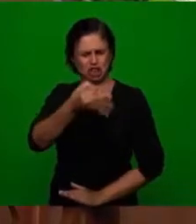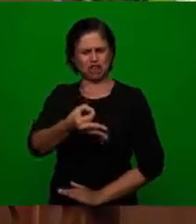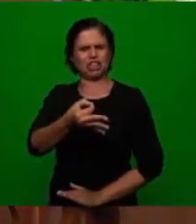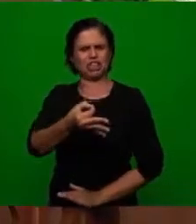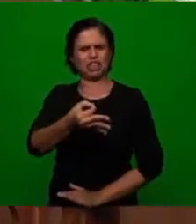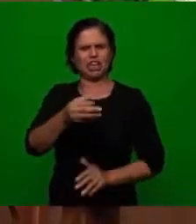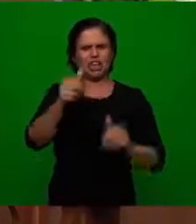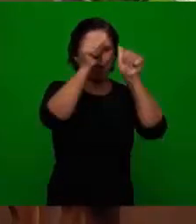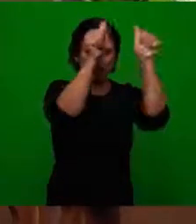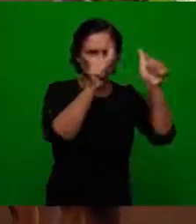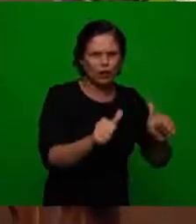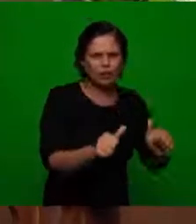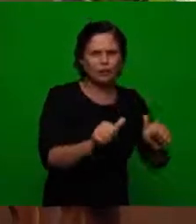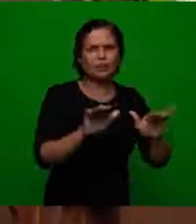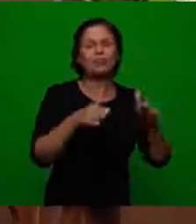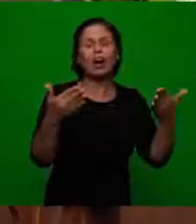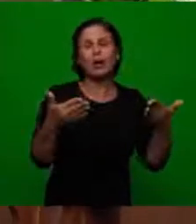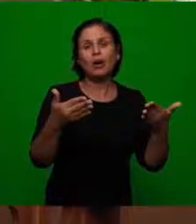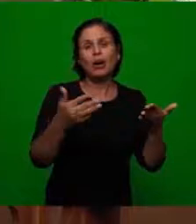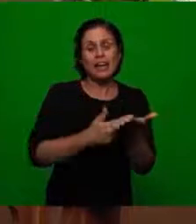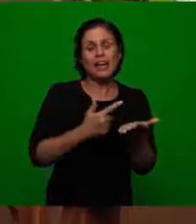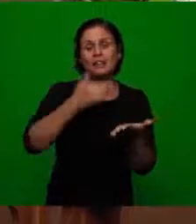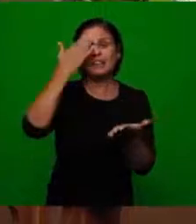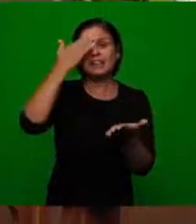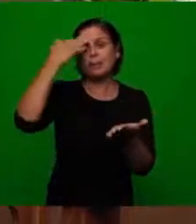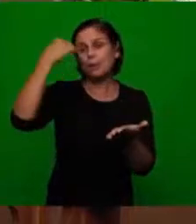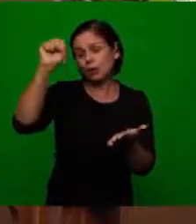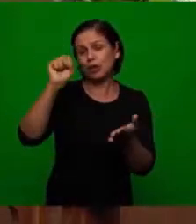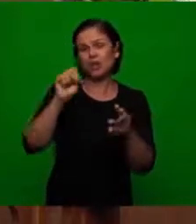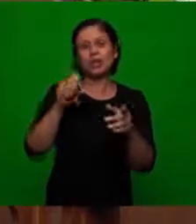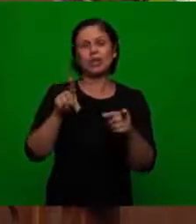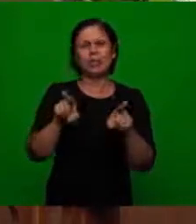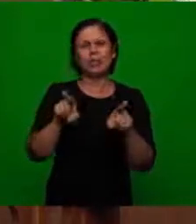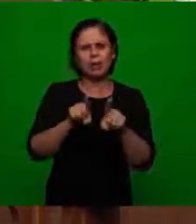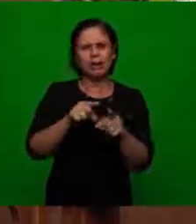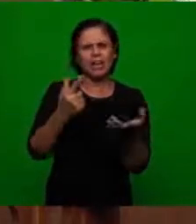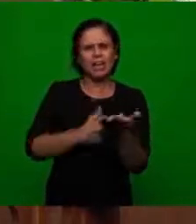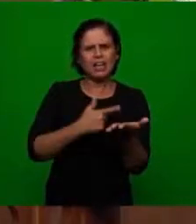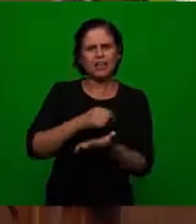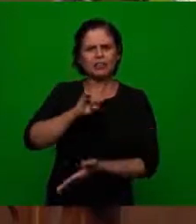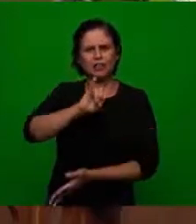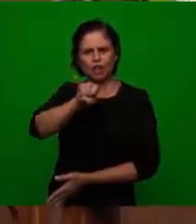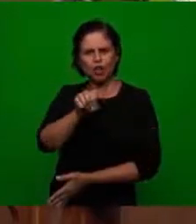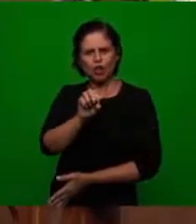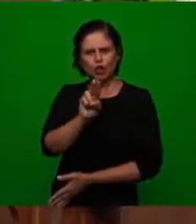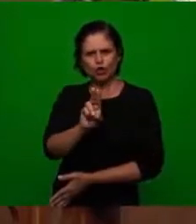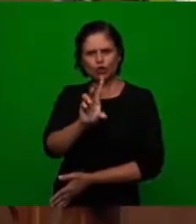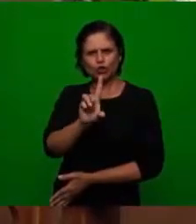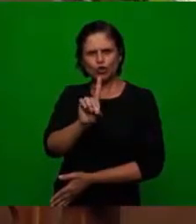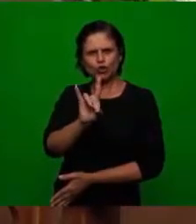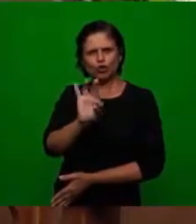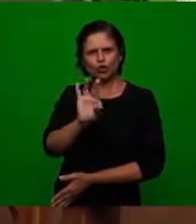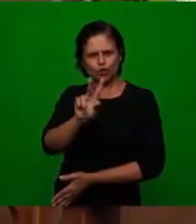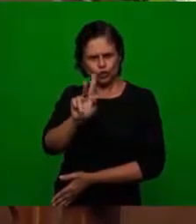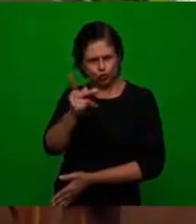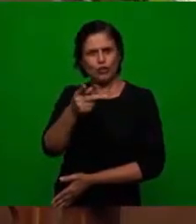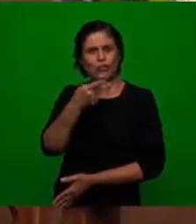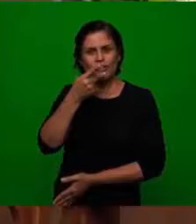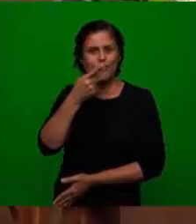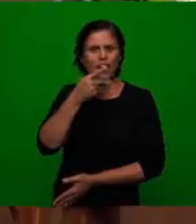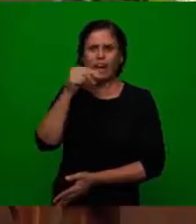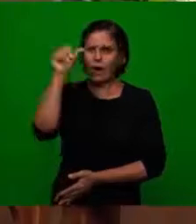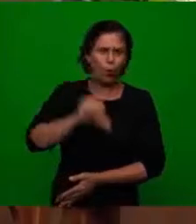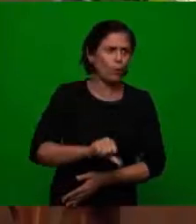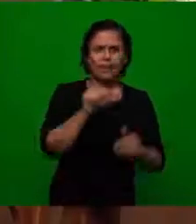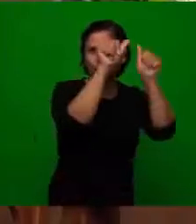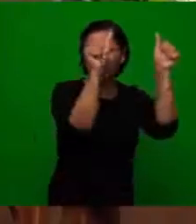the idolatry the books of Judith and book of Maccabees everything that can